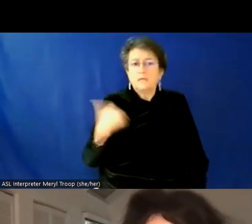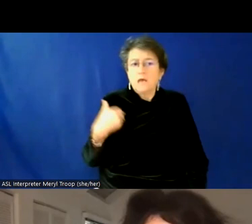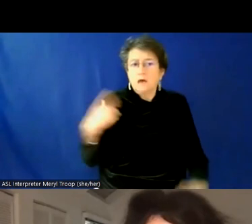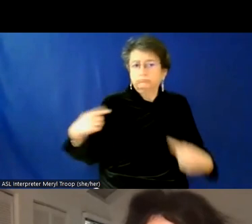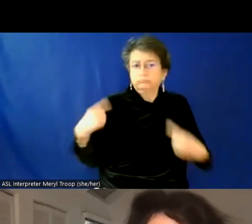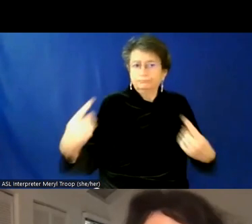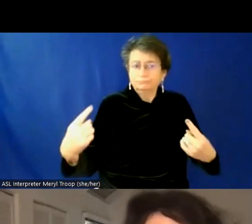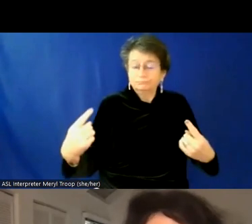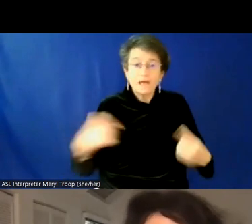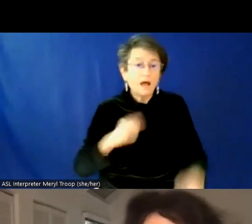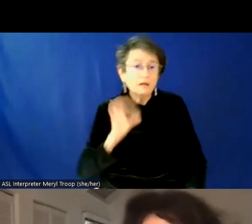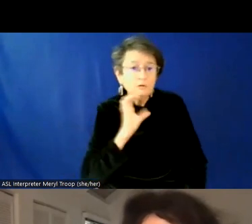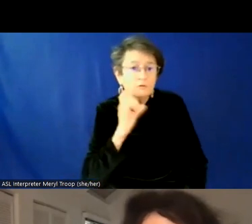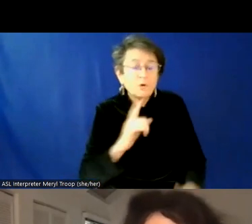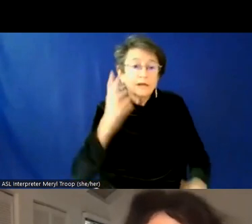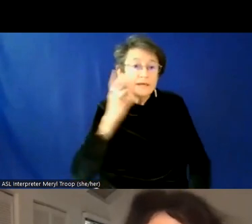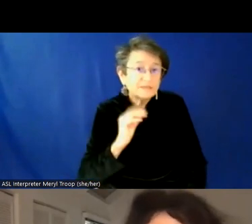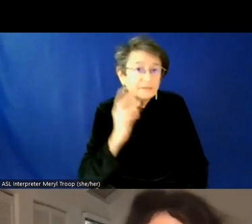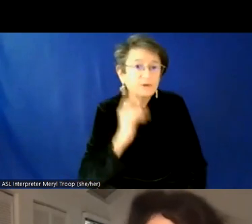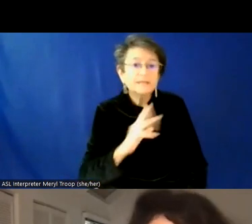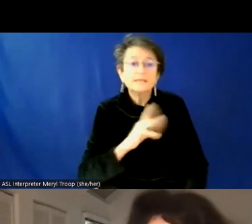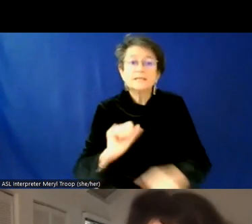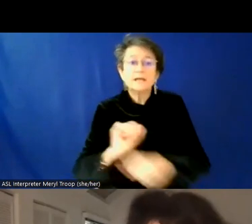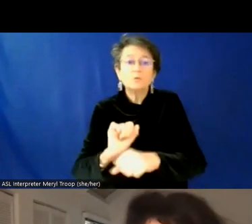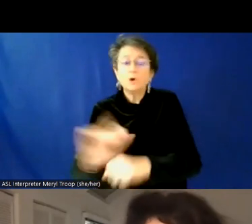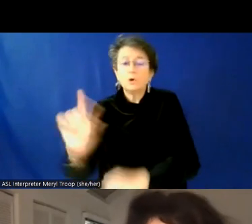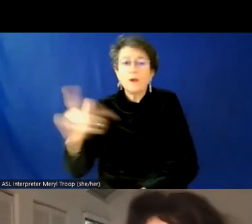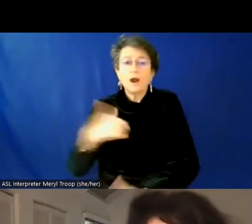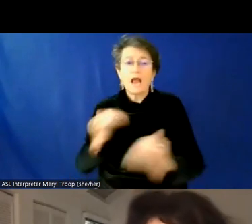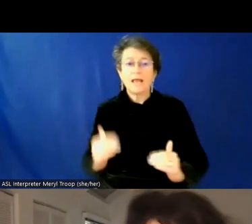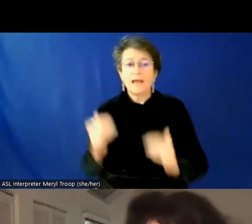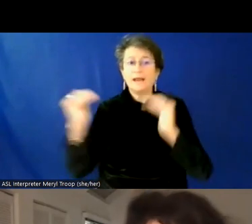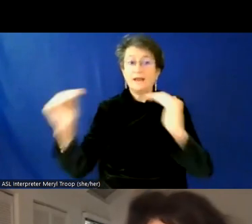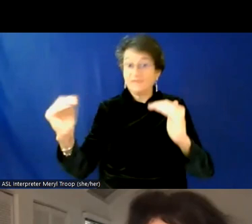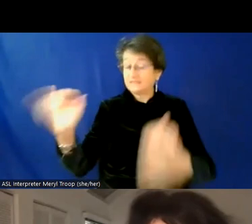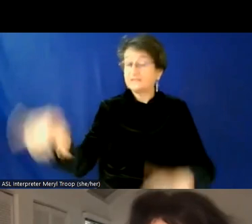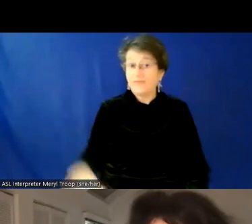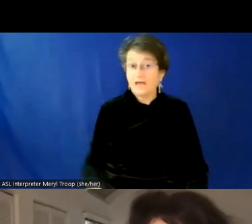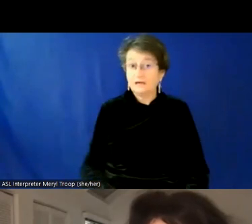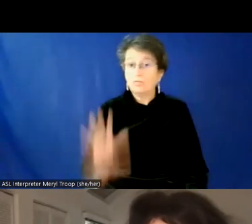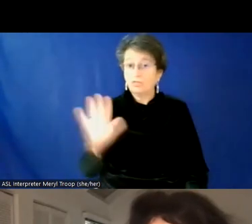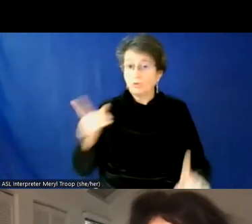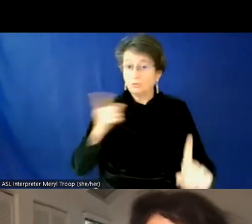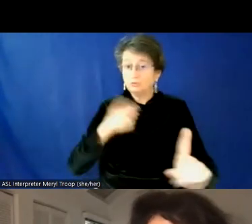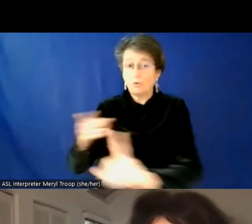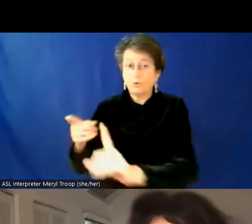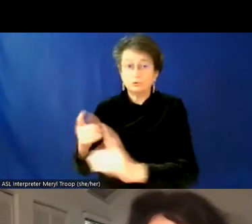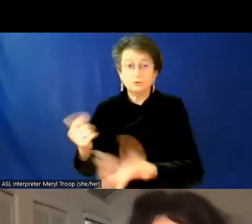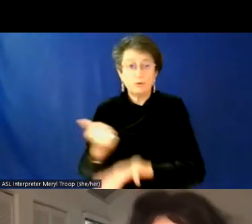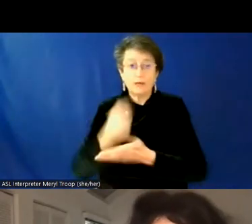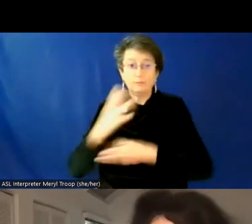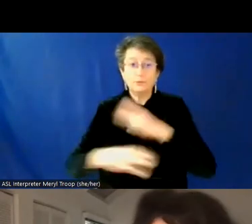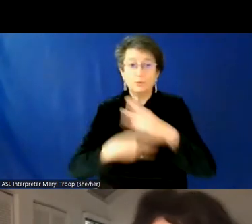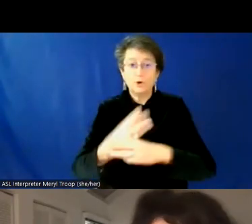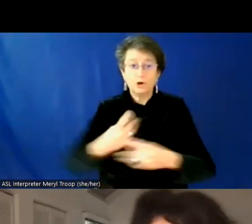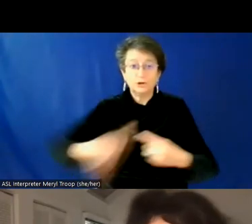experiences and work where, where I can advance that, where I can advance those efforts, um, to help the world around us